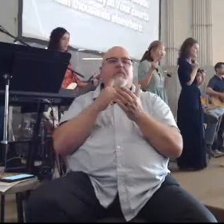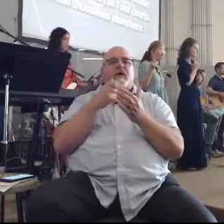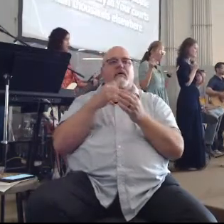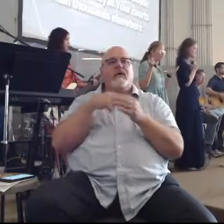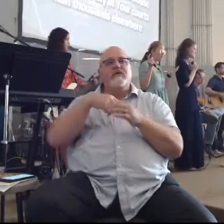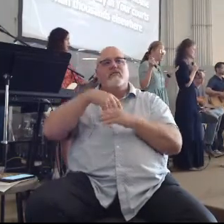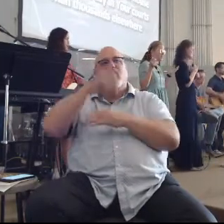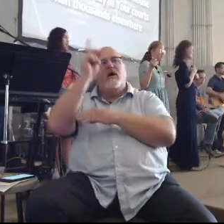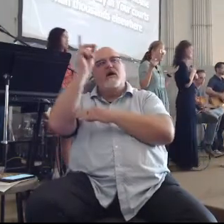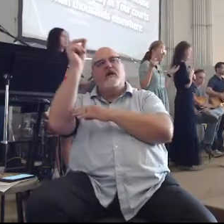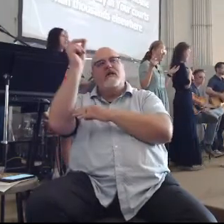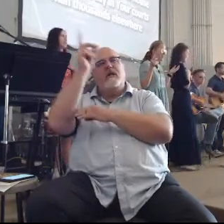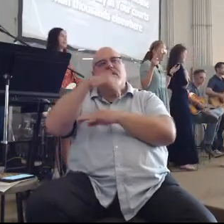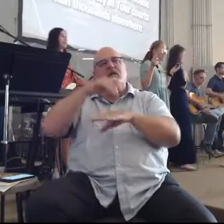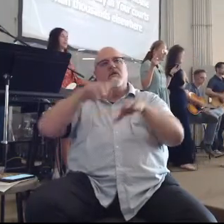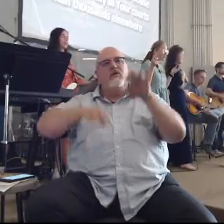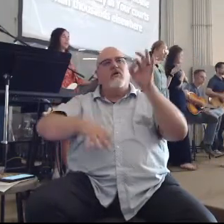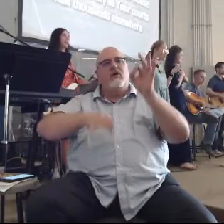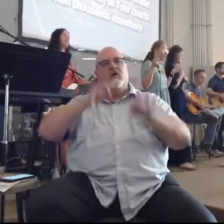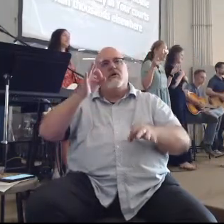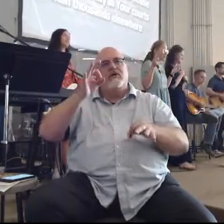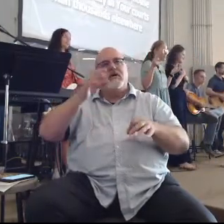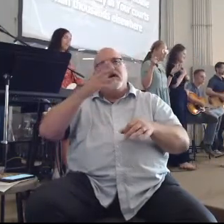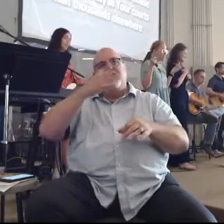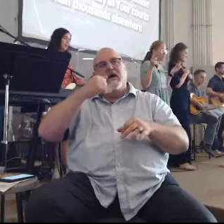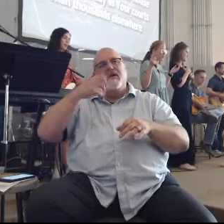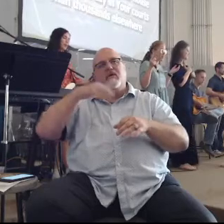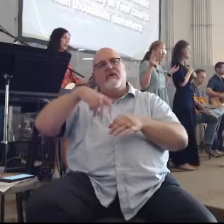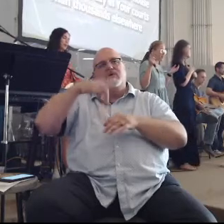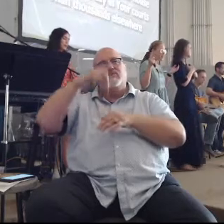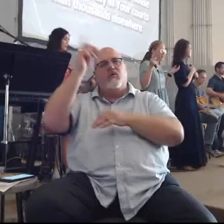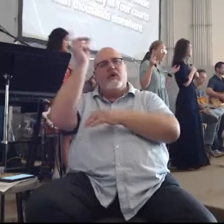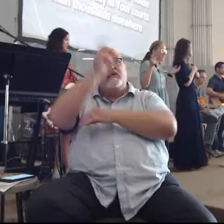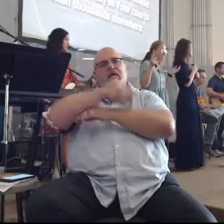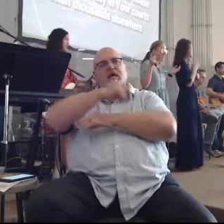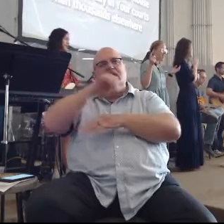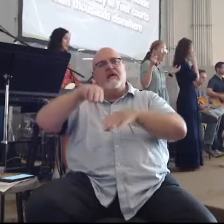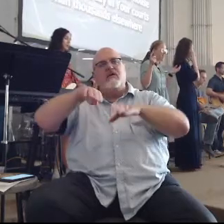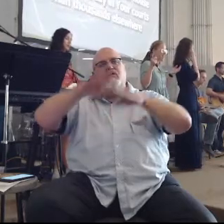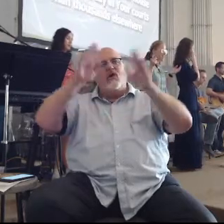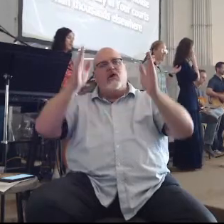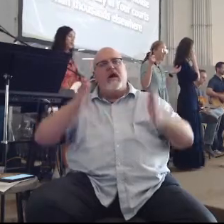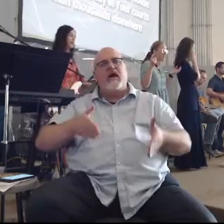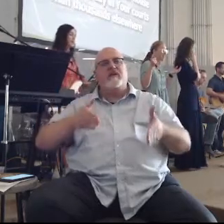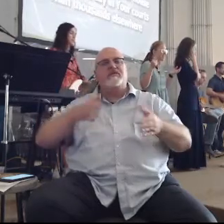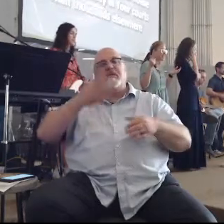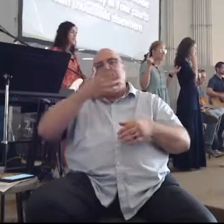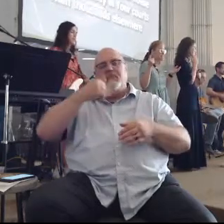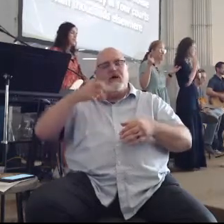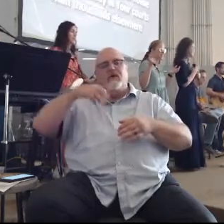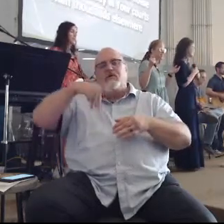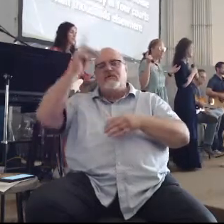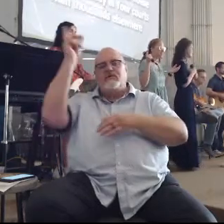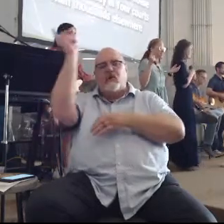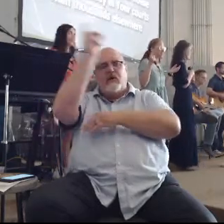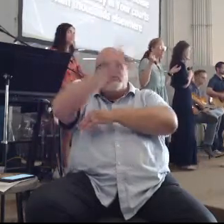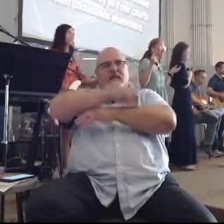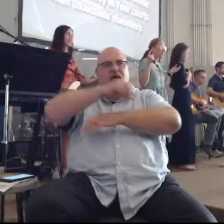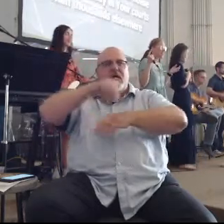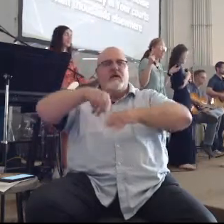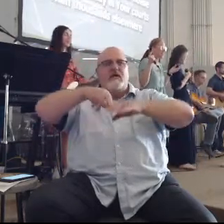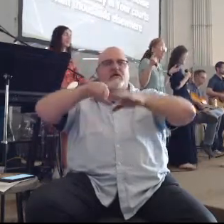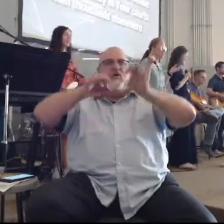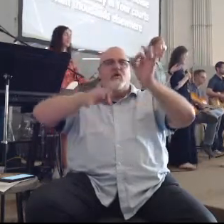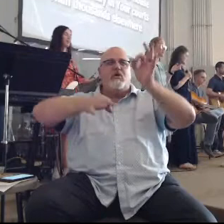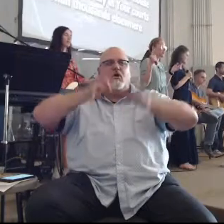Better is one day in your courts Better is one day in your house Better is one